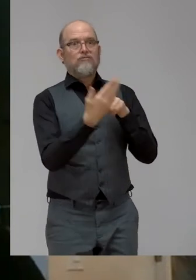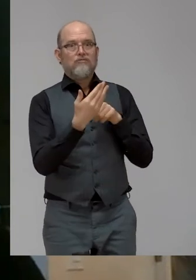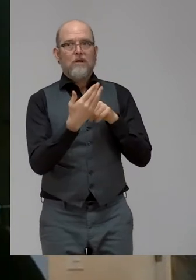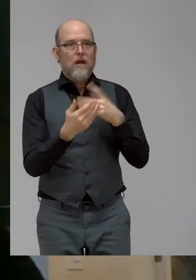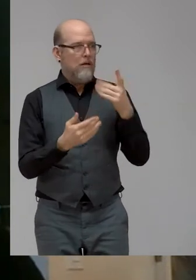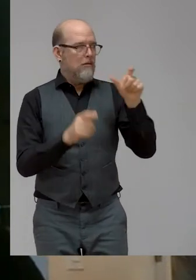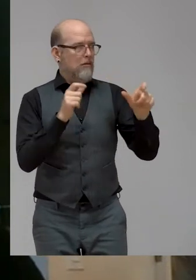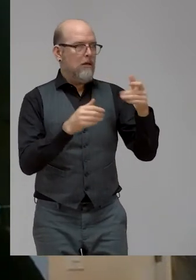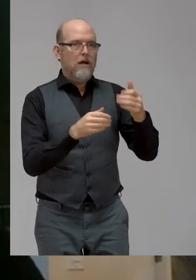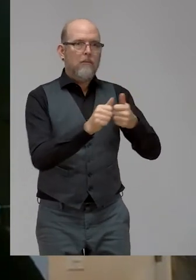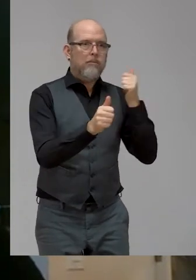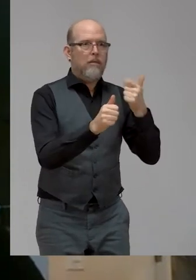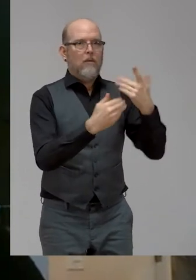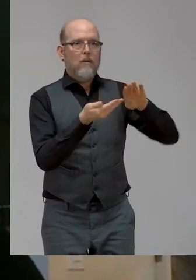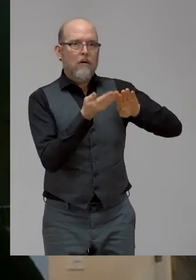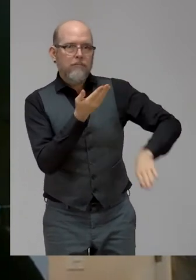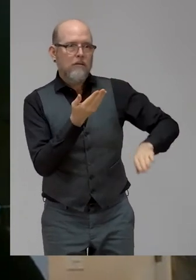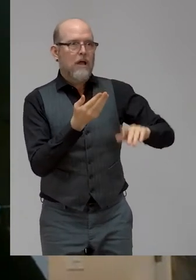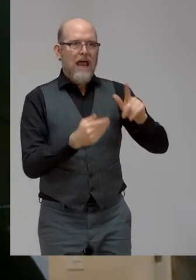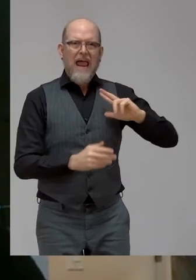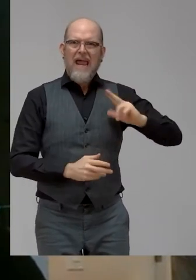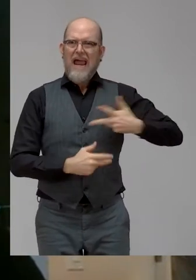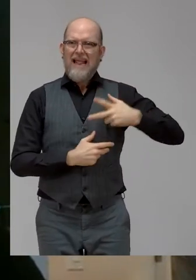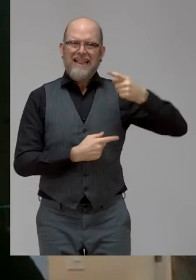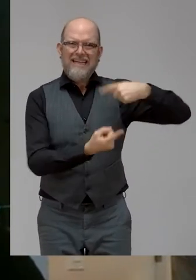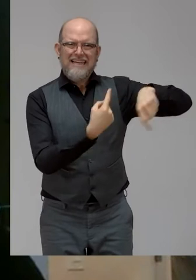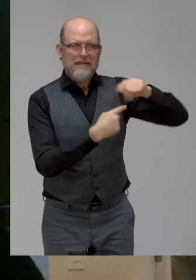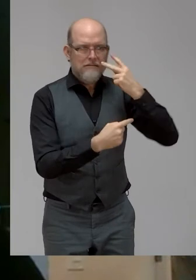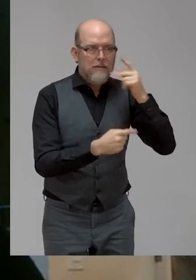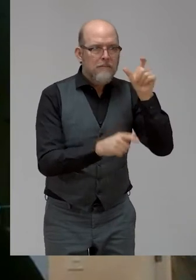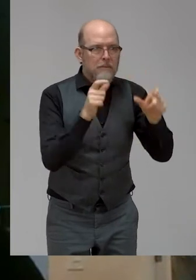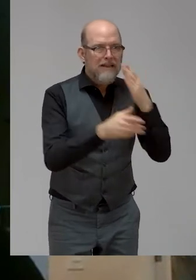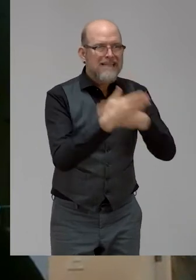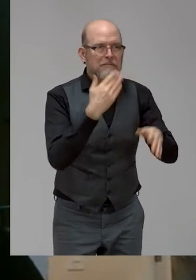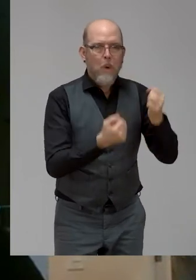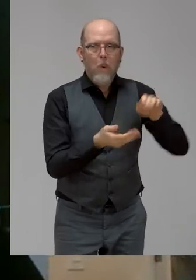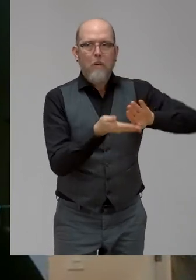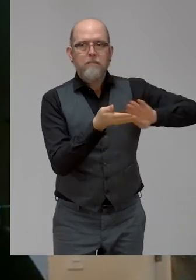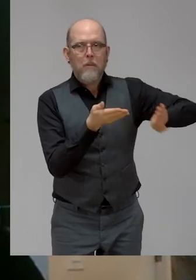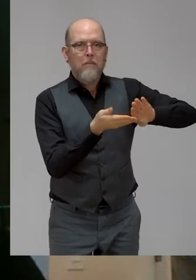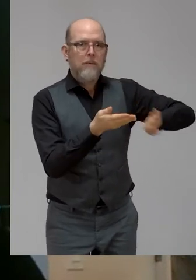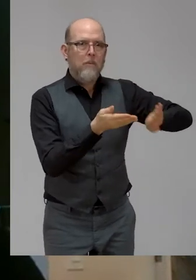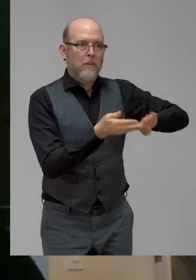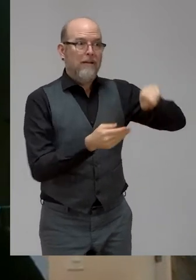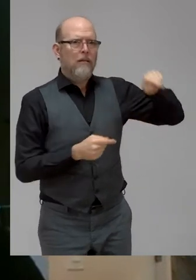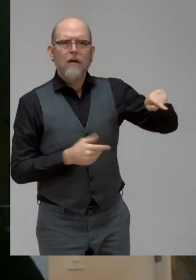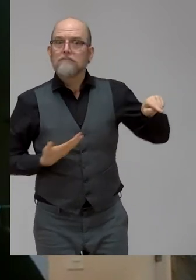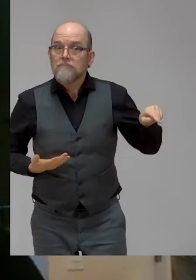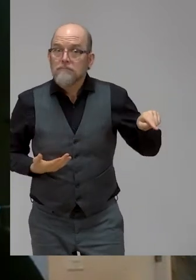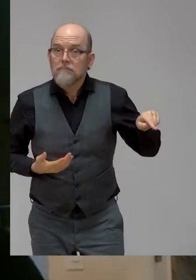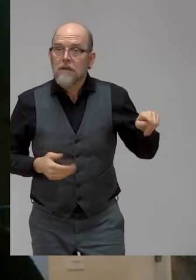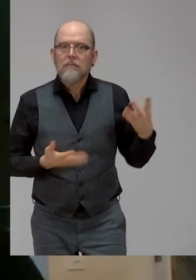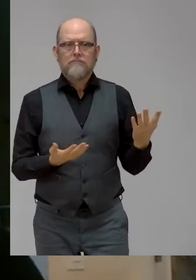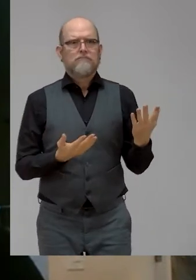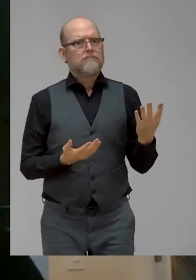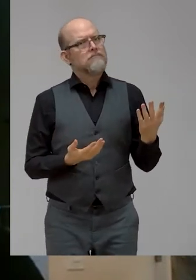that far too many persons with disabilities remain excluded from the response and recovery efforts brought on by